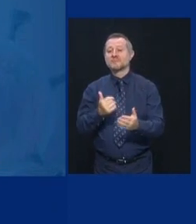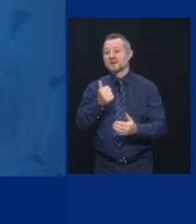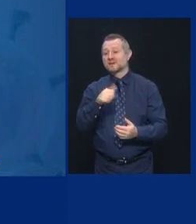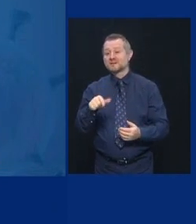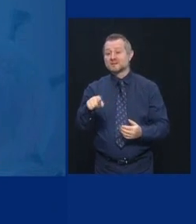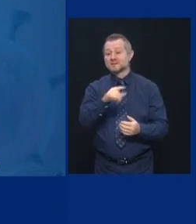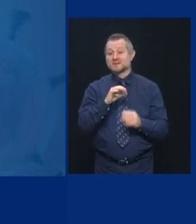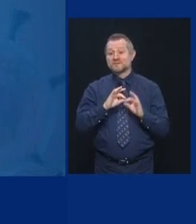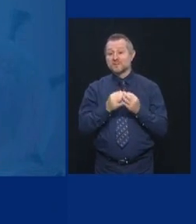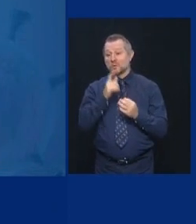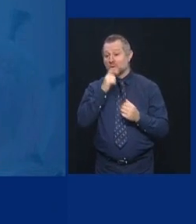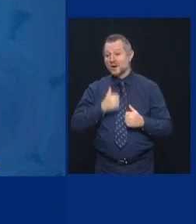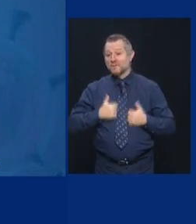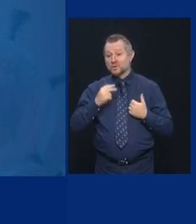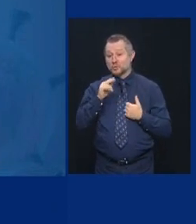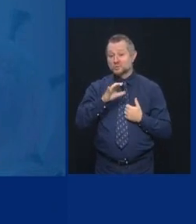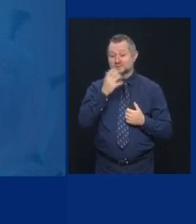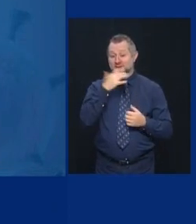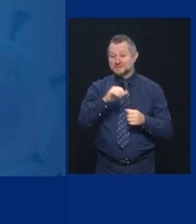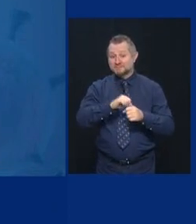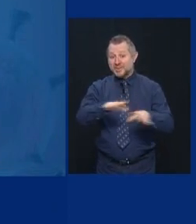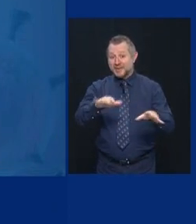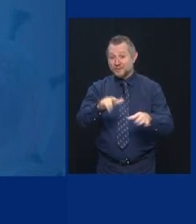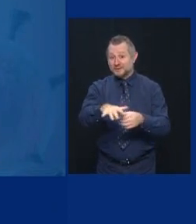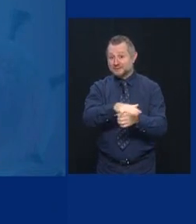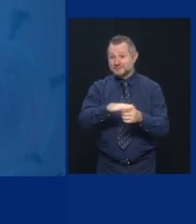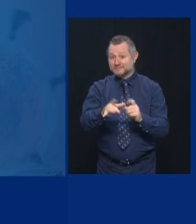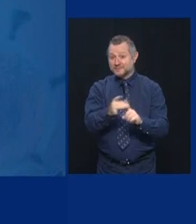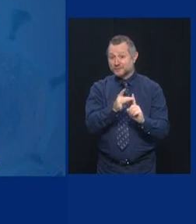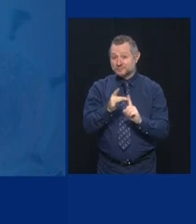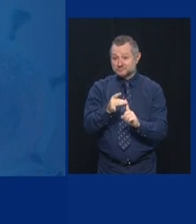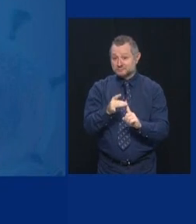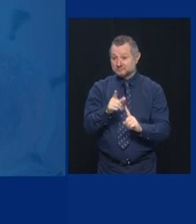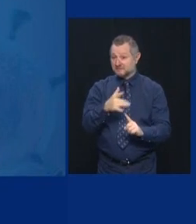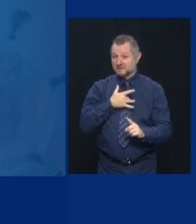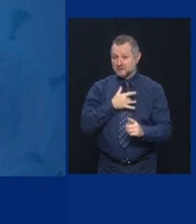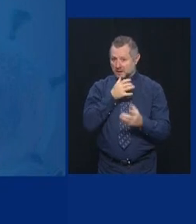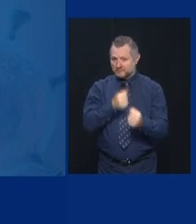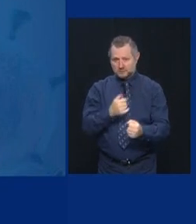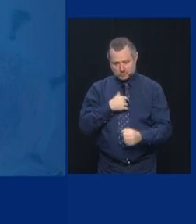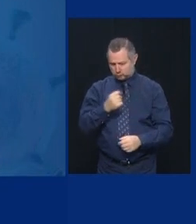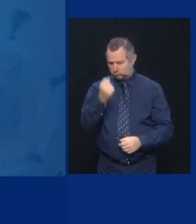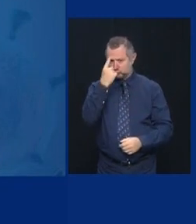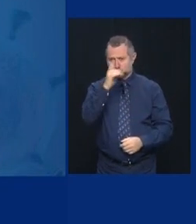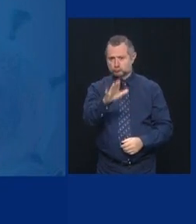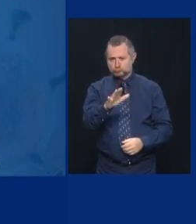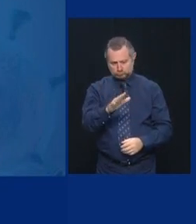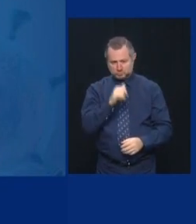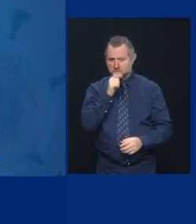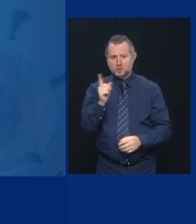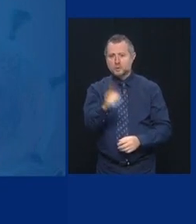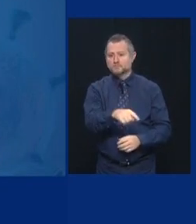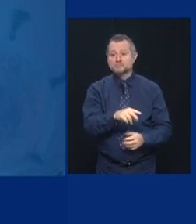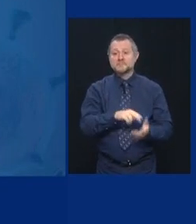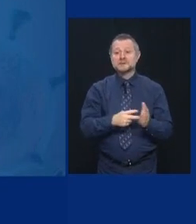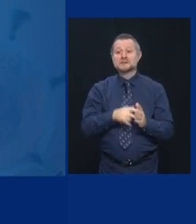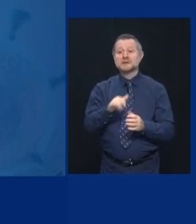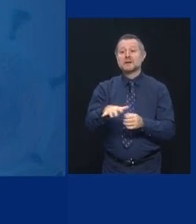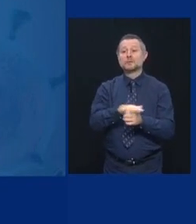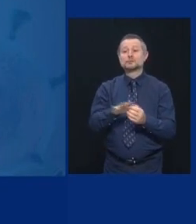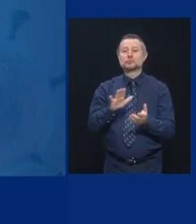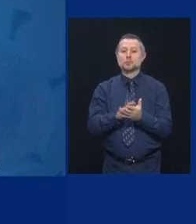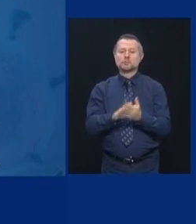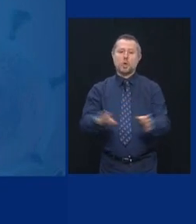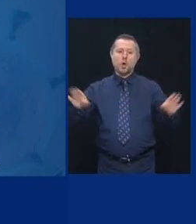to send their child to a school that I wouldn't send my child. We're going to close the schools in those areas tomorrow.